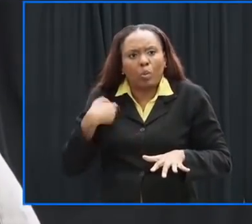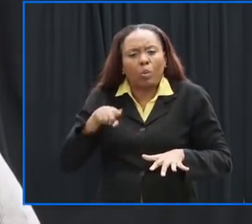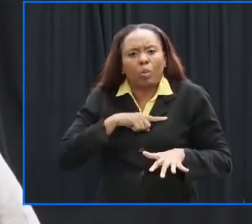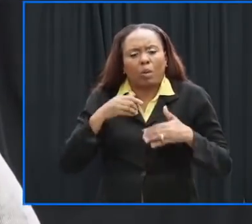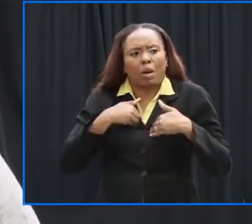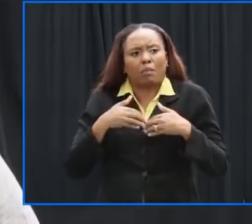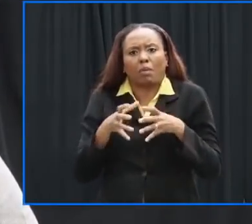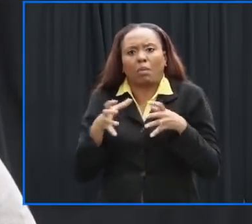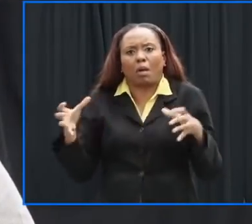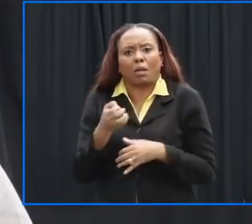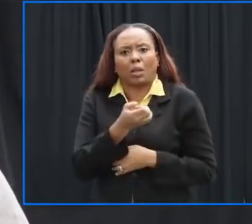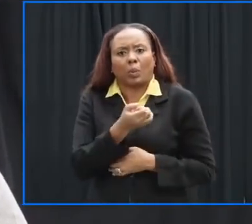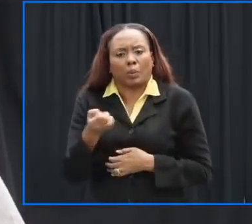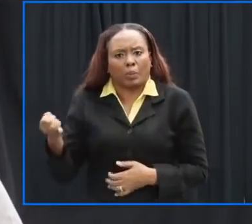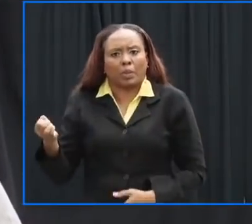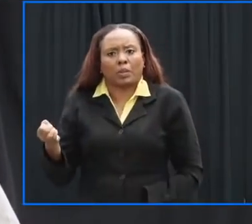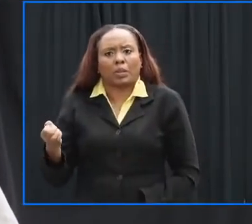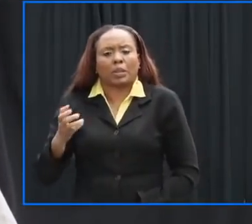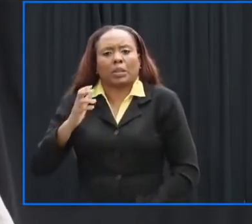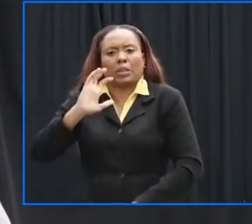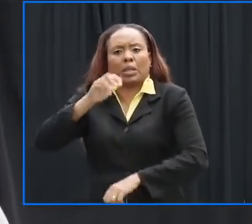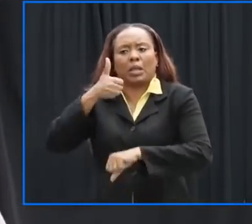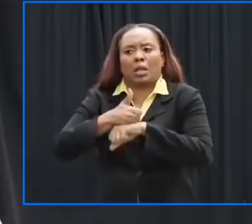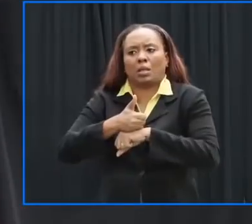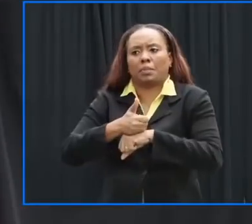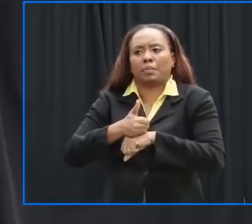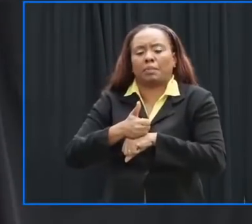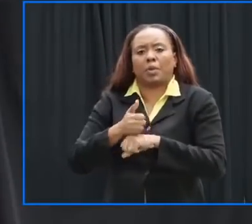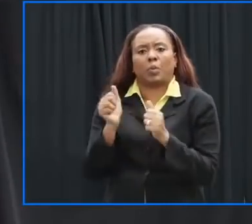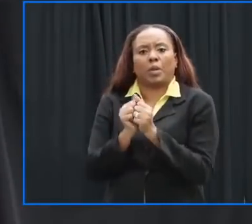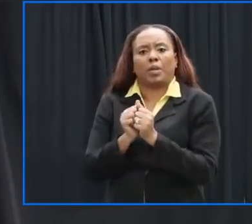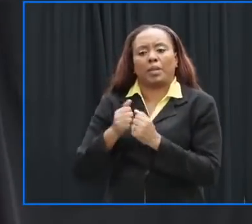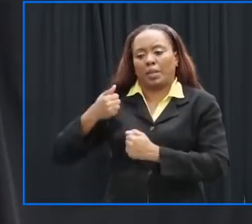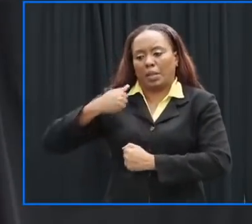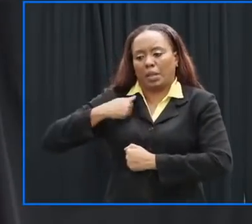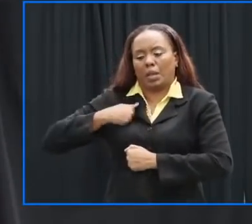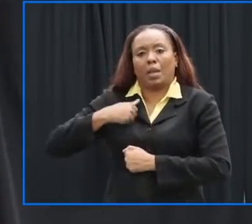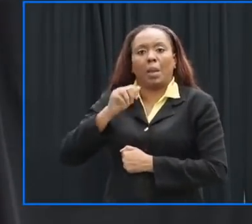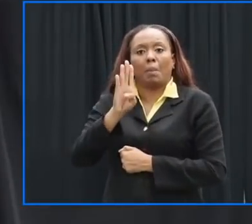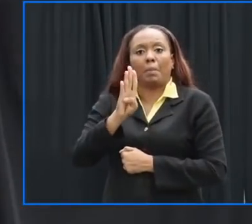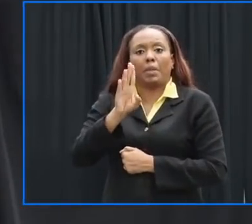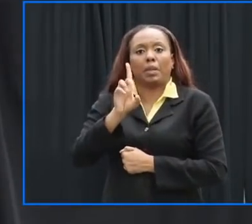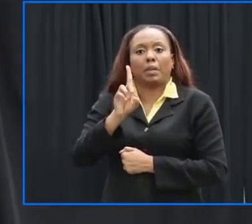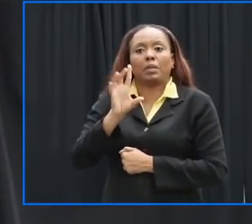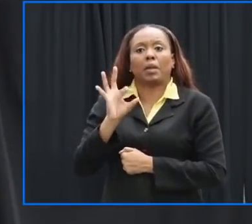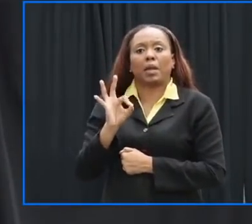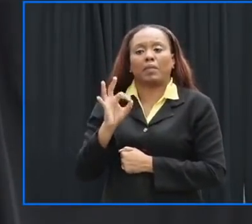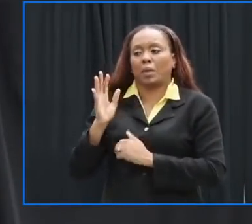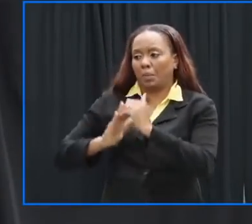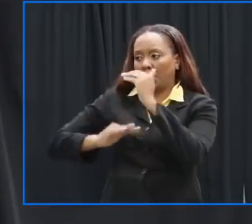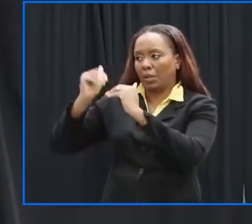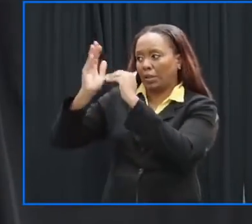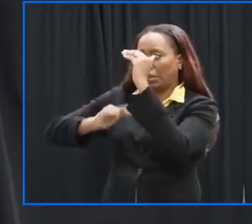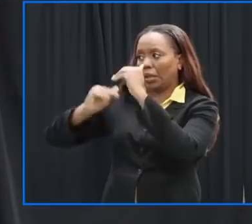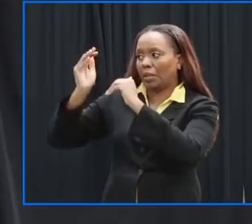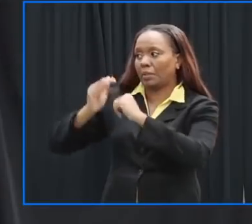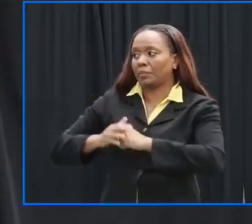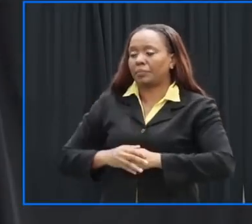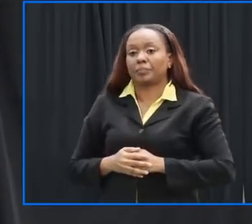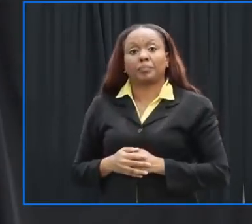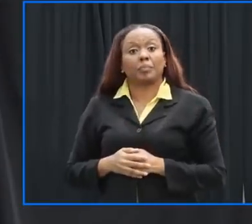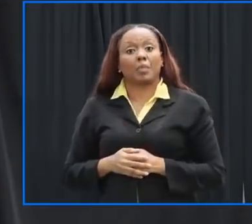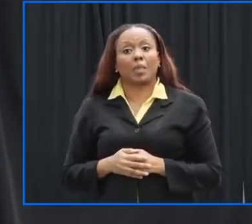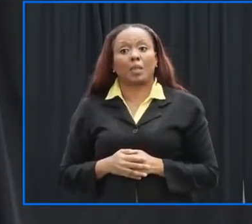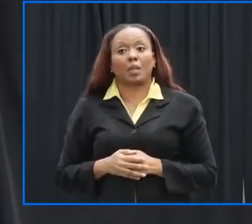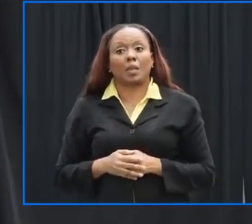stationed equipment at the barbados defense force paragon base also at the barbados